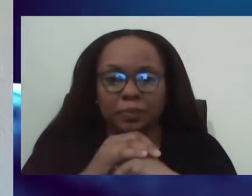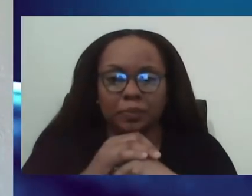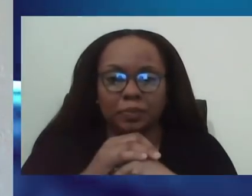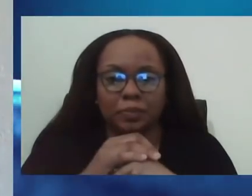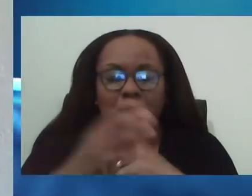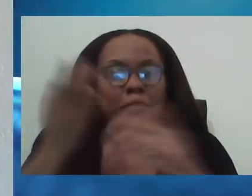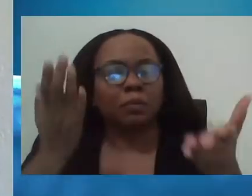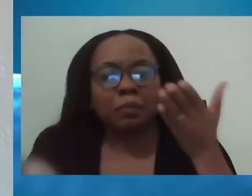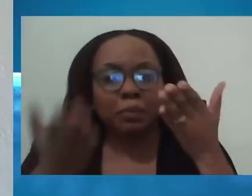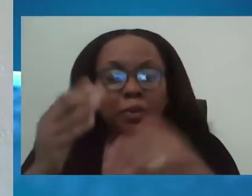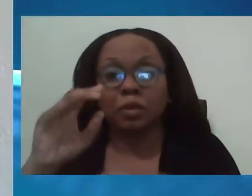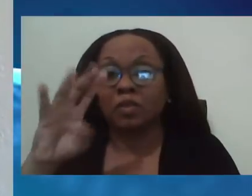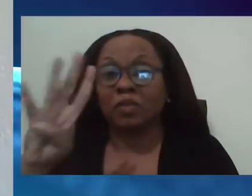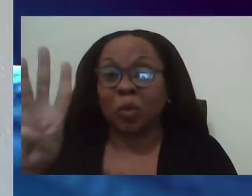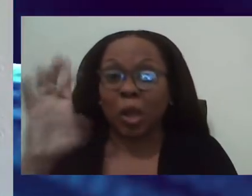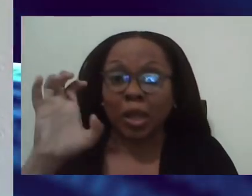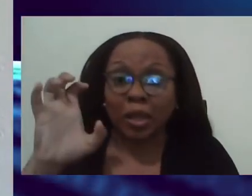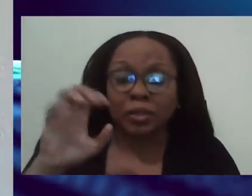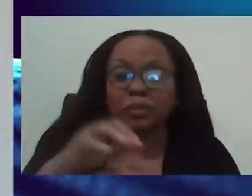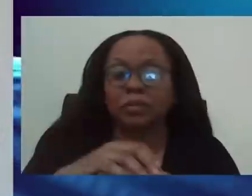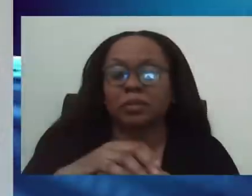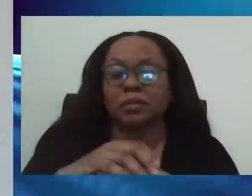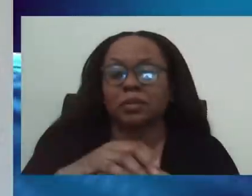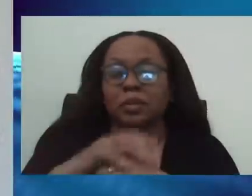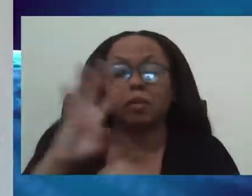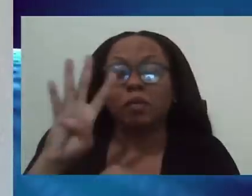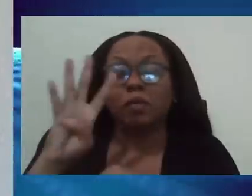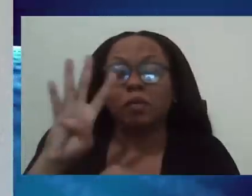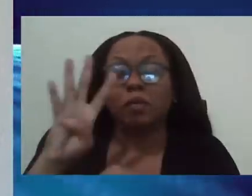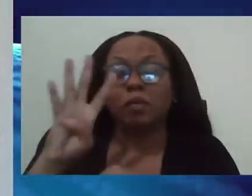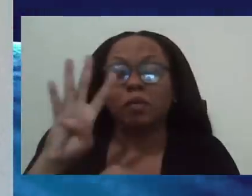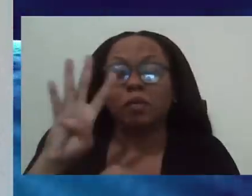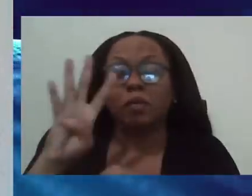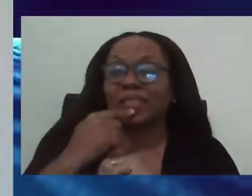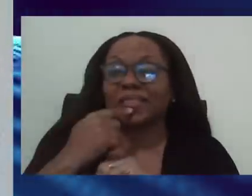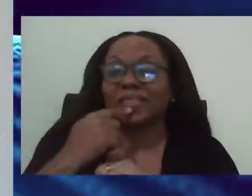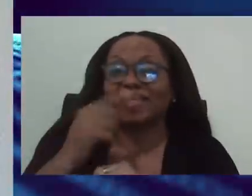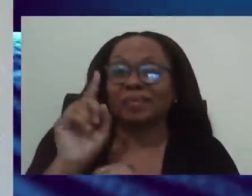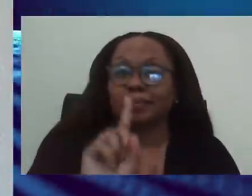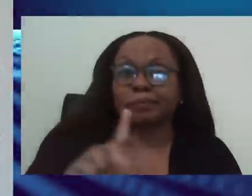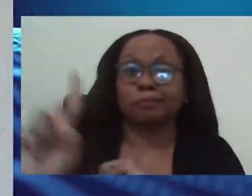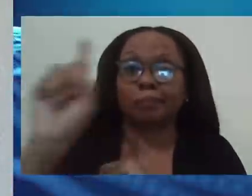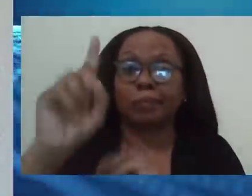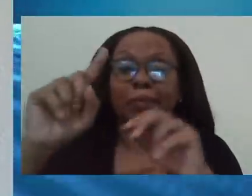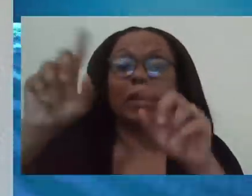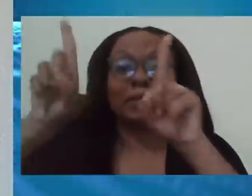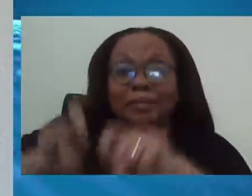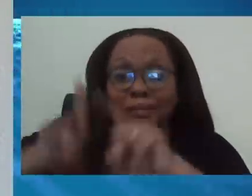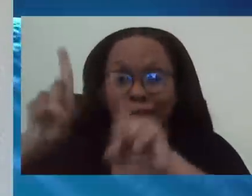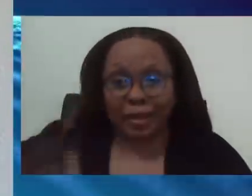400 in the actual reported cases. We have to remember that that's an underestimate of what's happening.